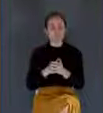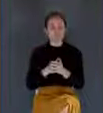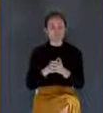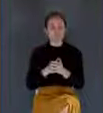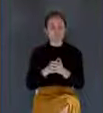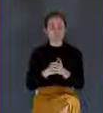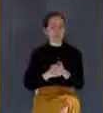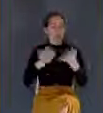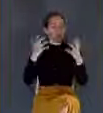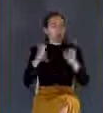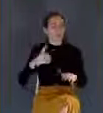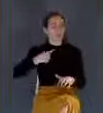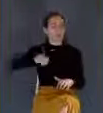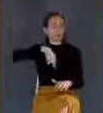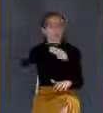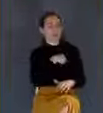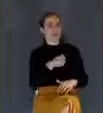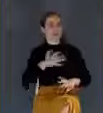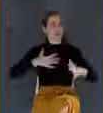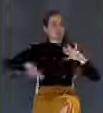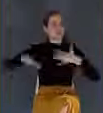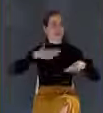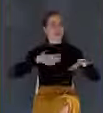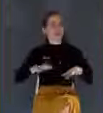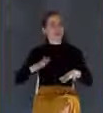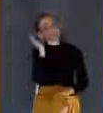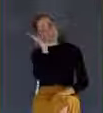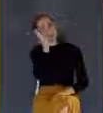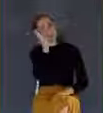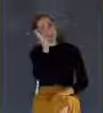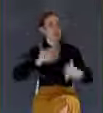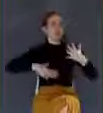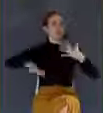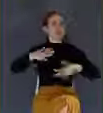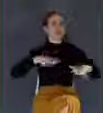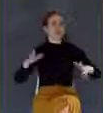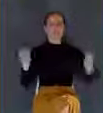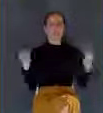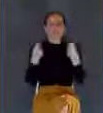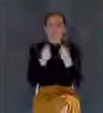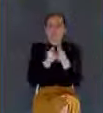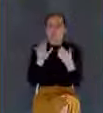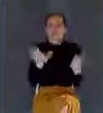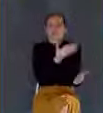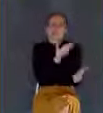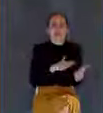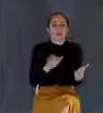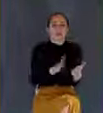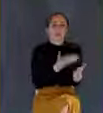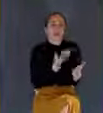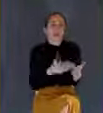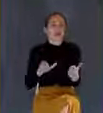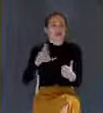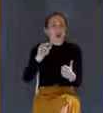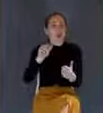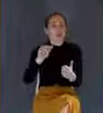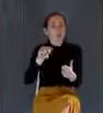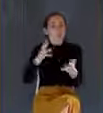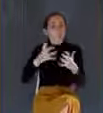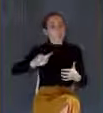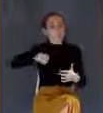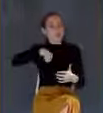He doesn't want us on mountaintops dressed in bedsheets singing hymns. He wants us busy doing